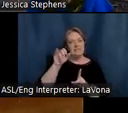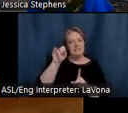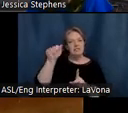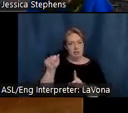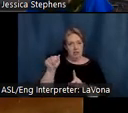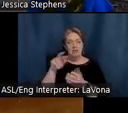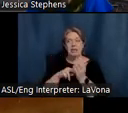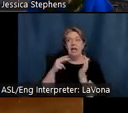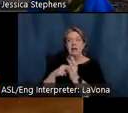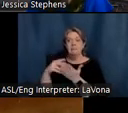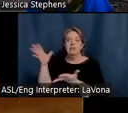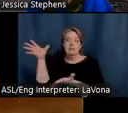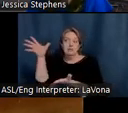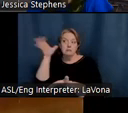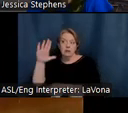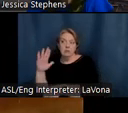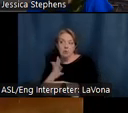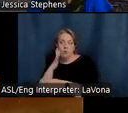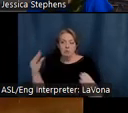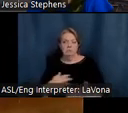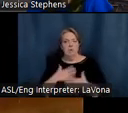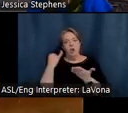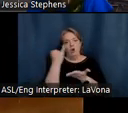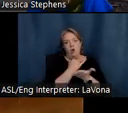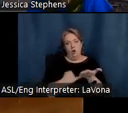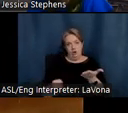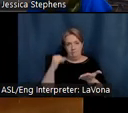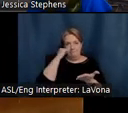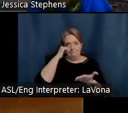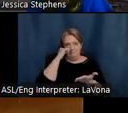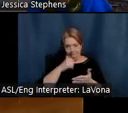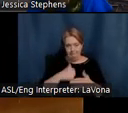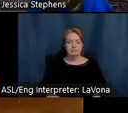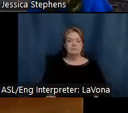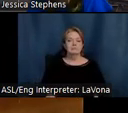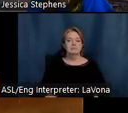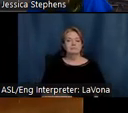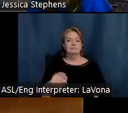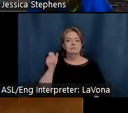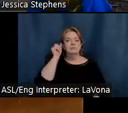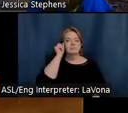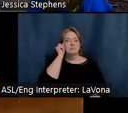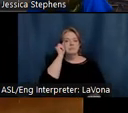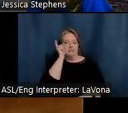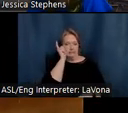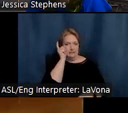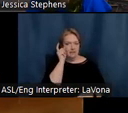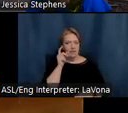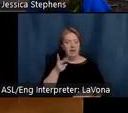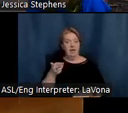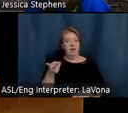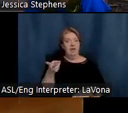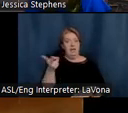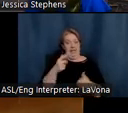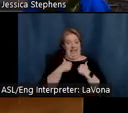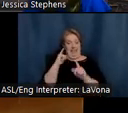important to point out that by this time TC and Selma lived in this home. His children were